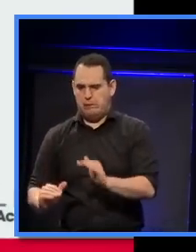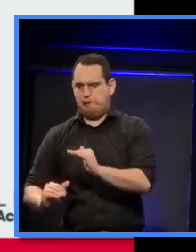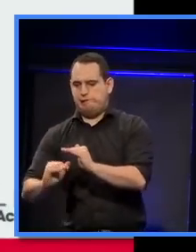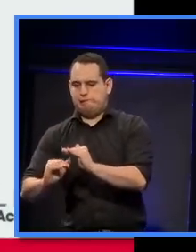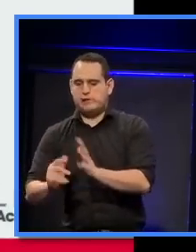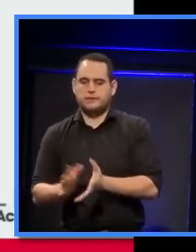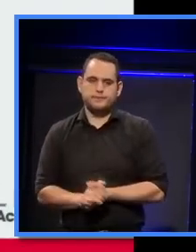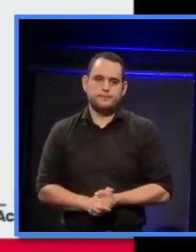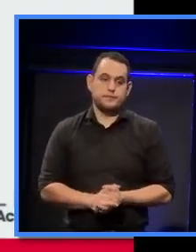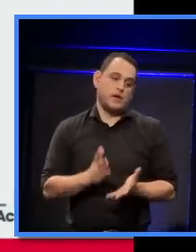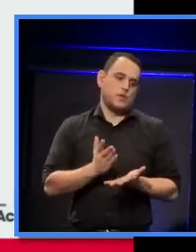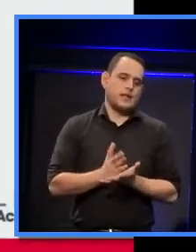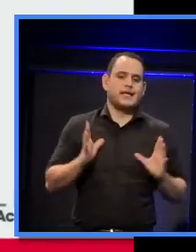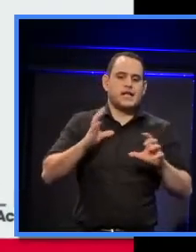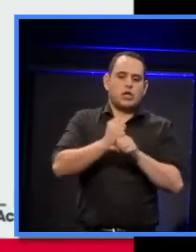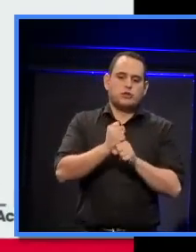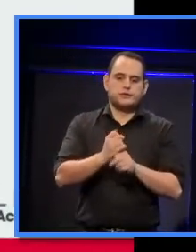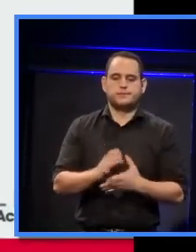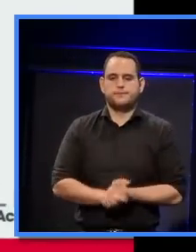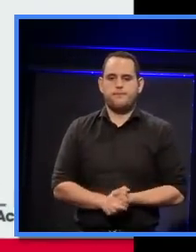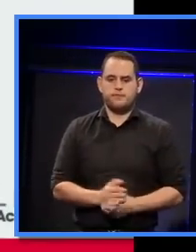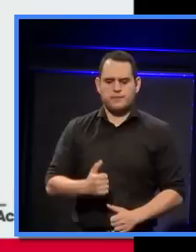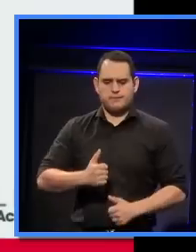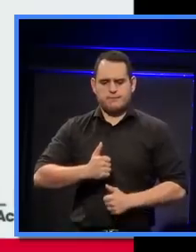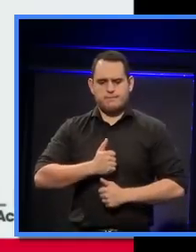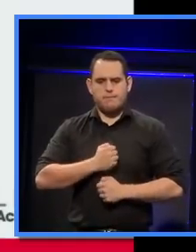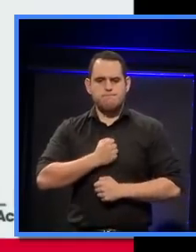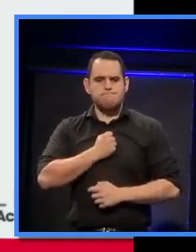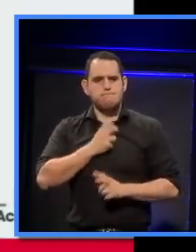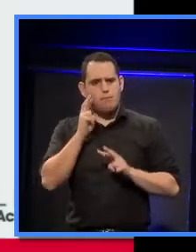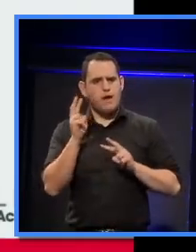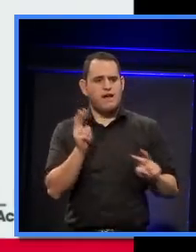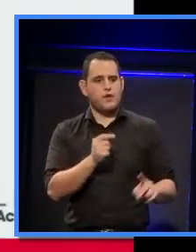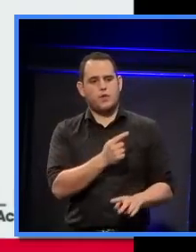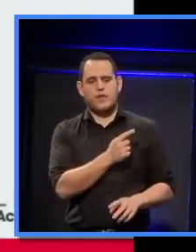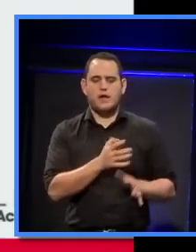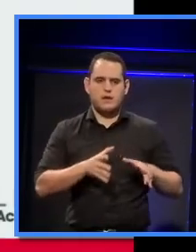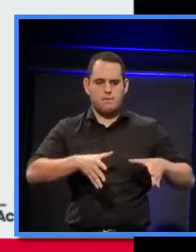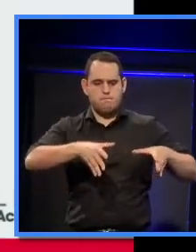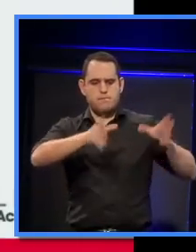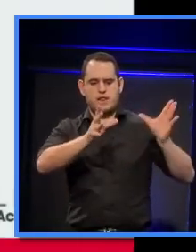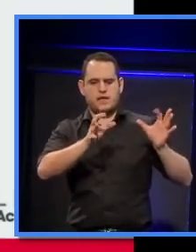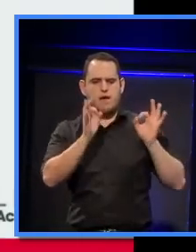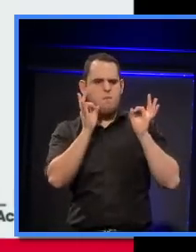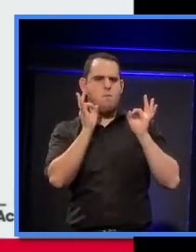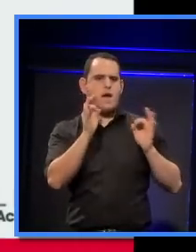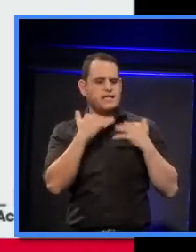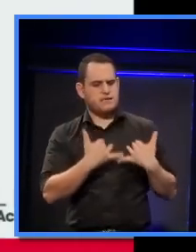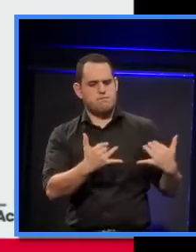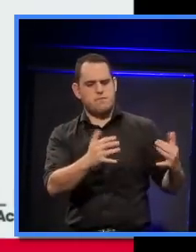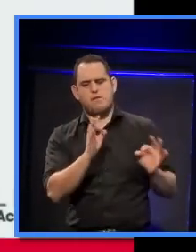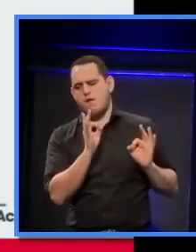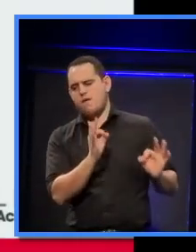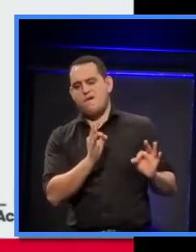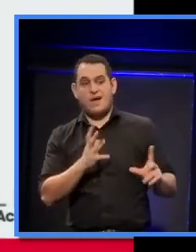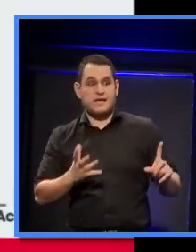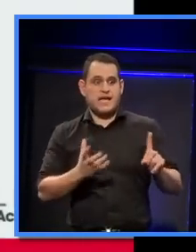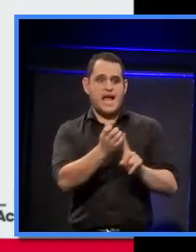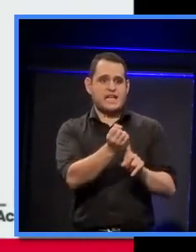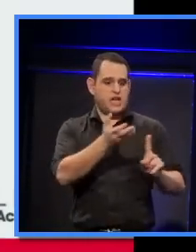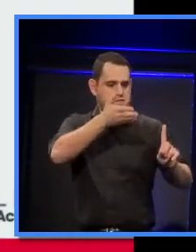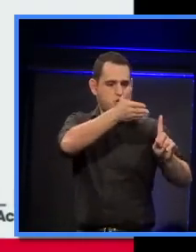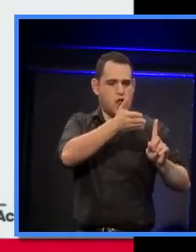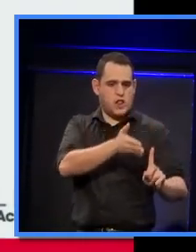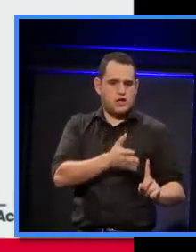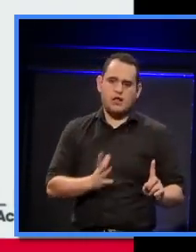so, in conclusion, in my opinion, it's a magnificent public building. It's achieved its goal of bringing the